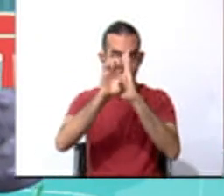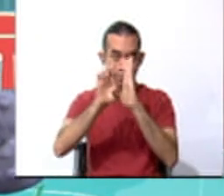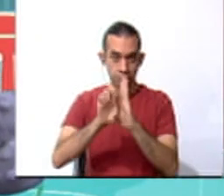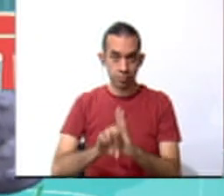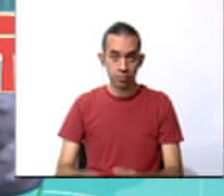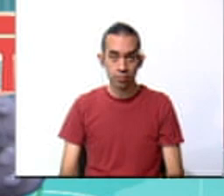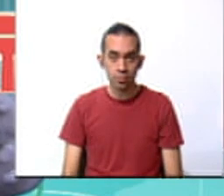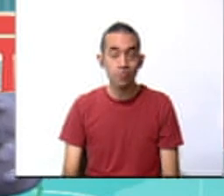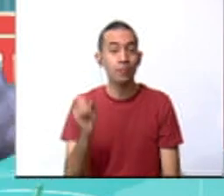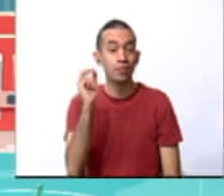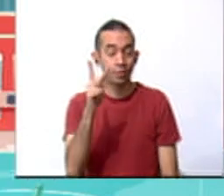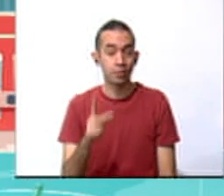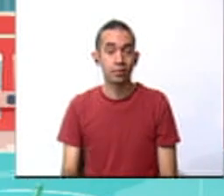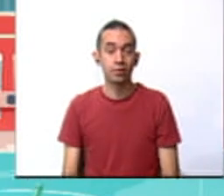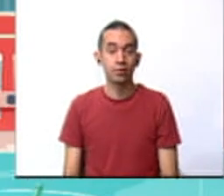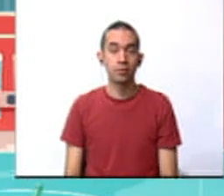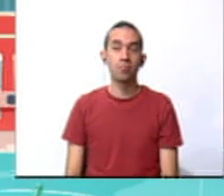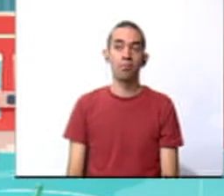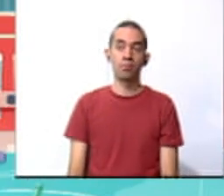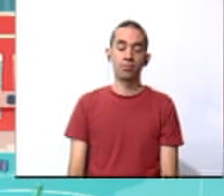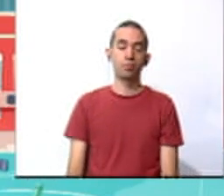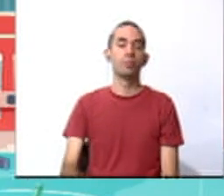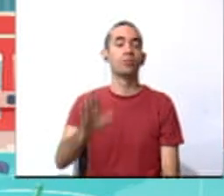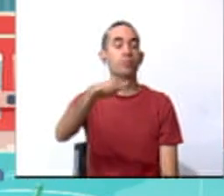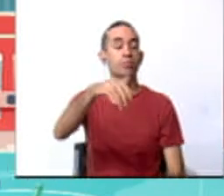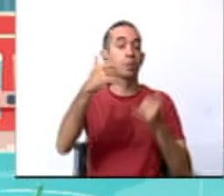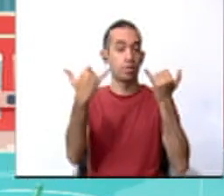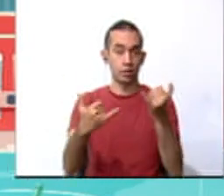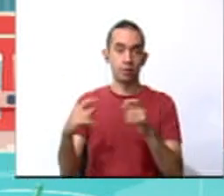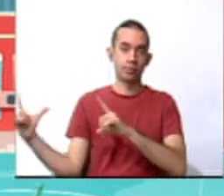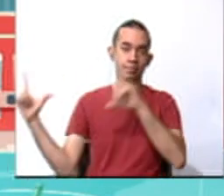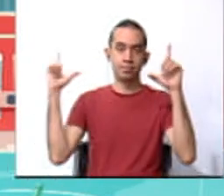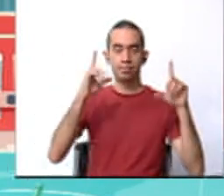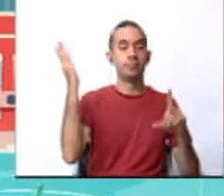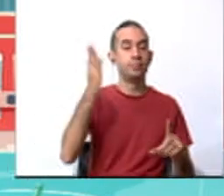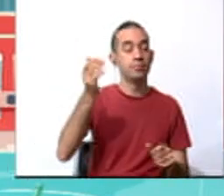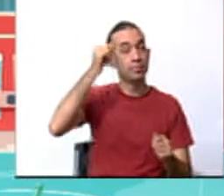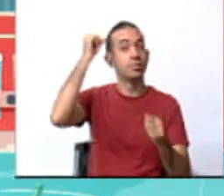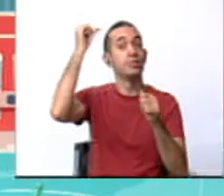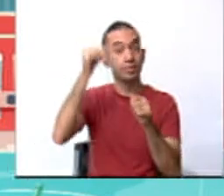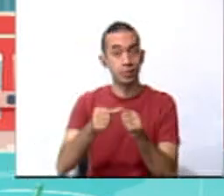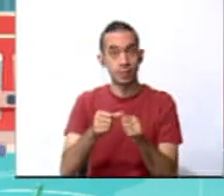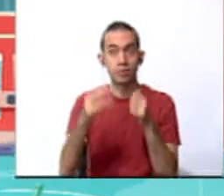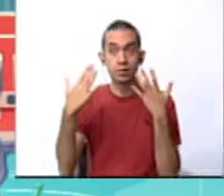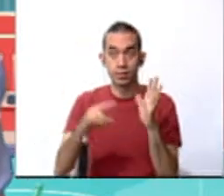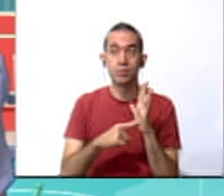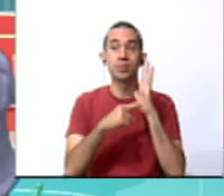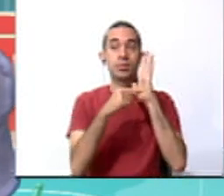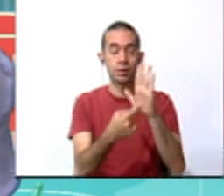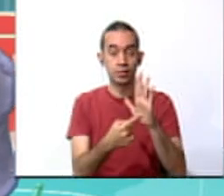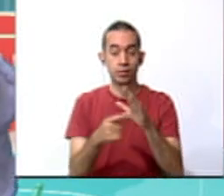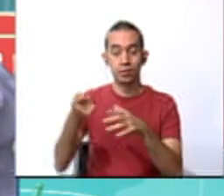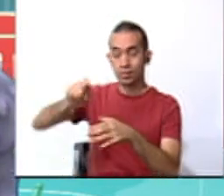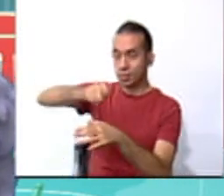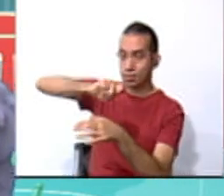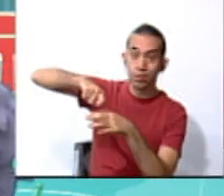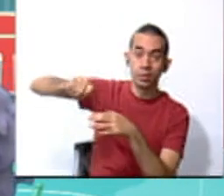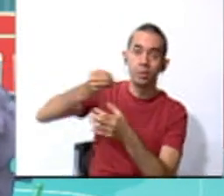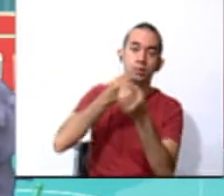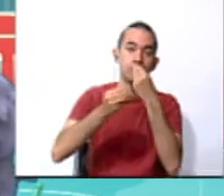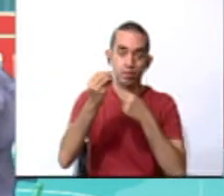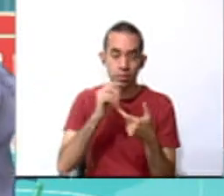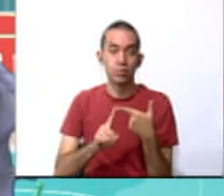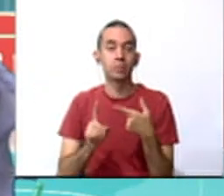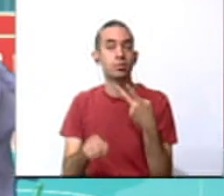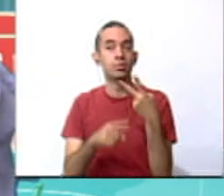that. Okay. Now, we are going to have a presentation. Remember I showed you canned food,